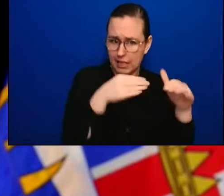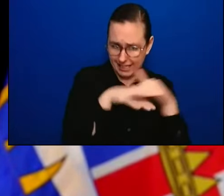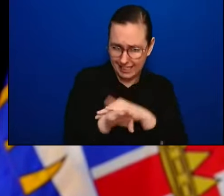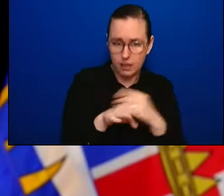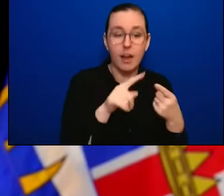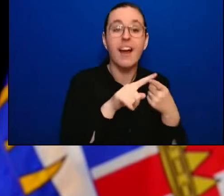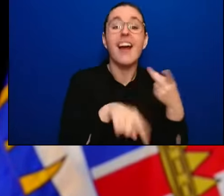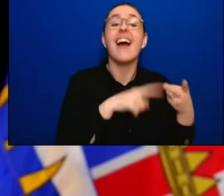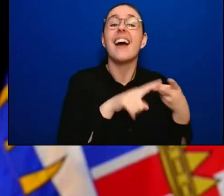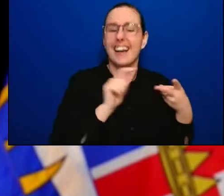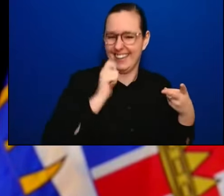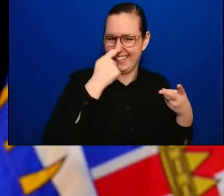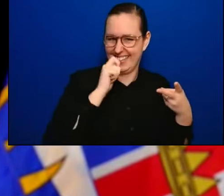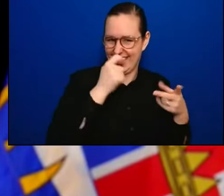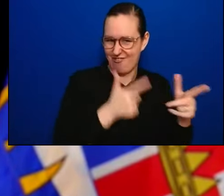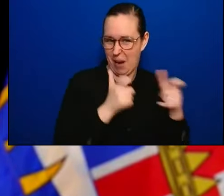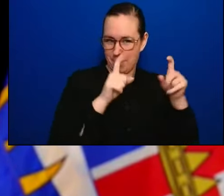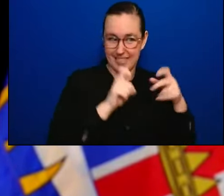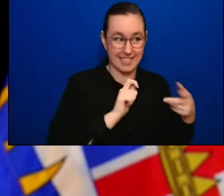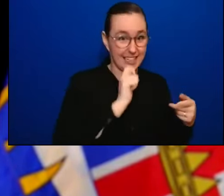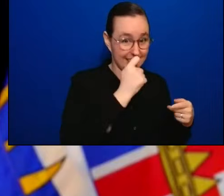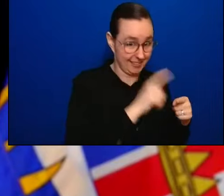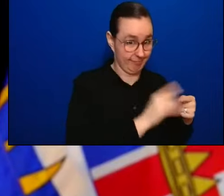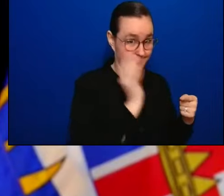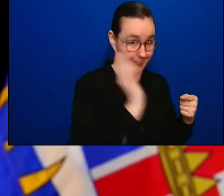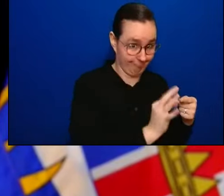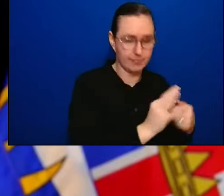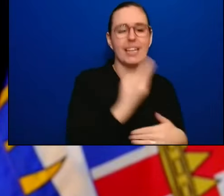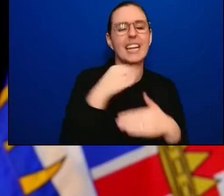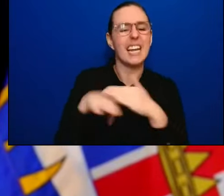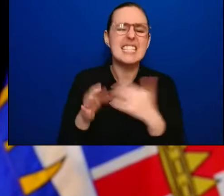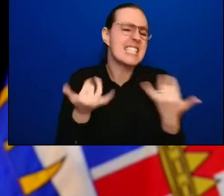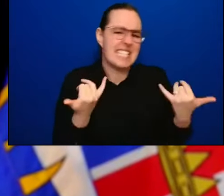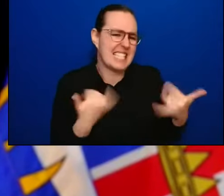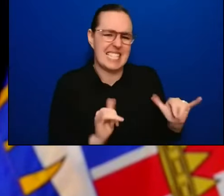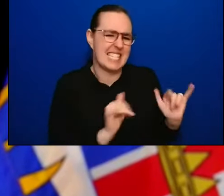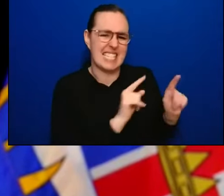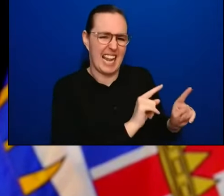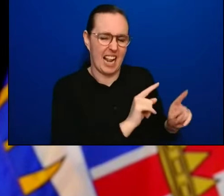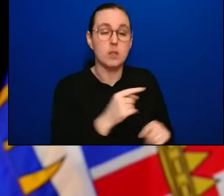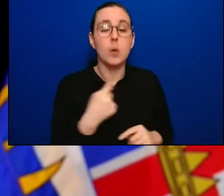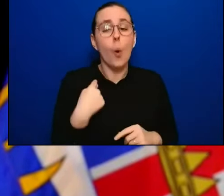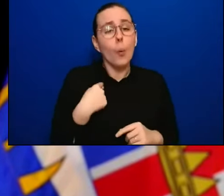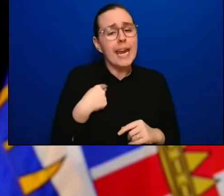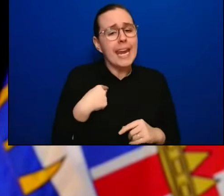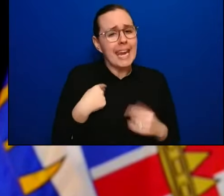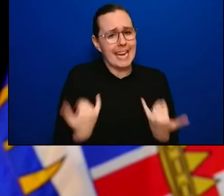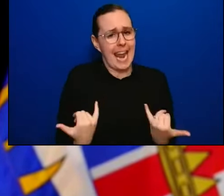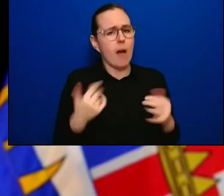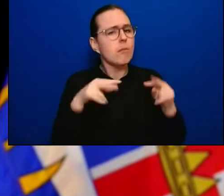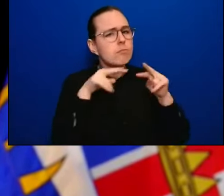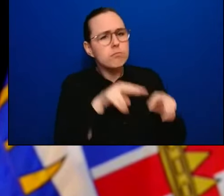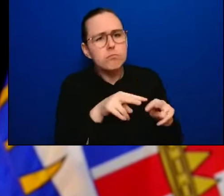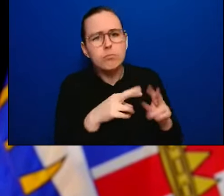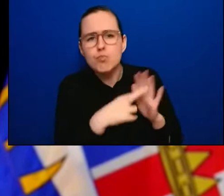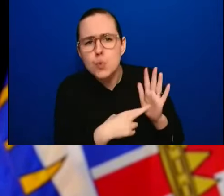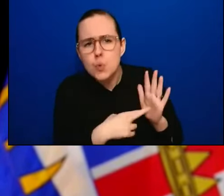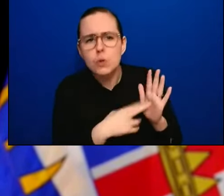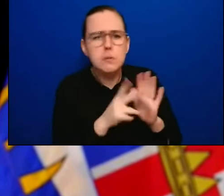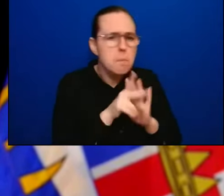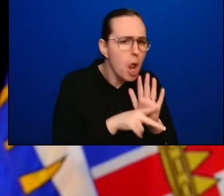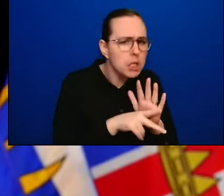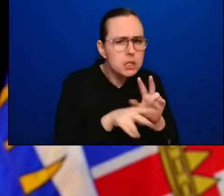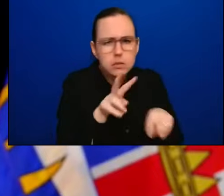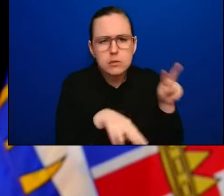people start to come in and we're looking at what is a rational policy for ongoing rapid testing of visitors, particularly regular